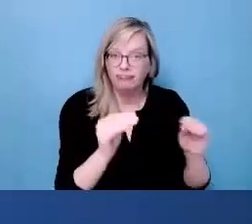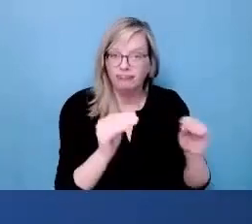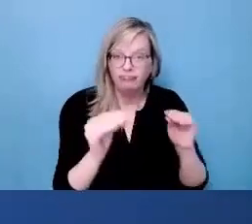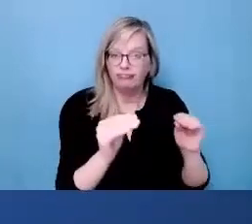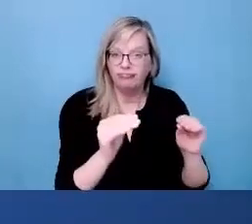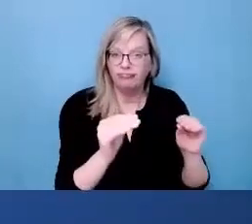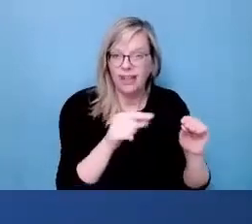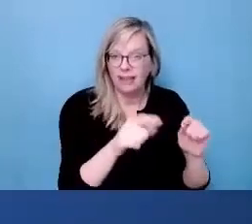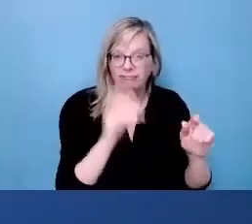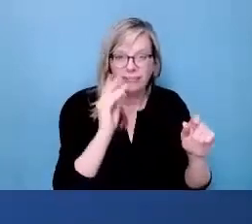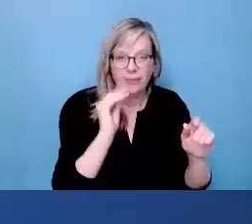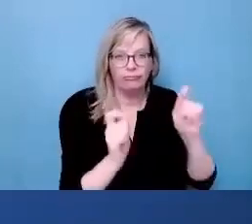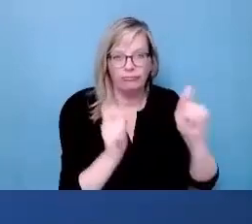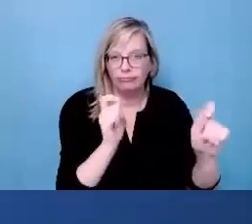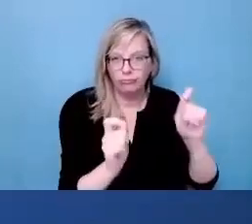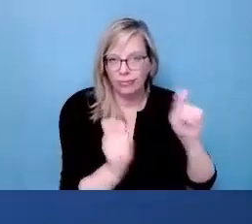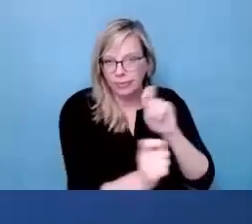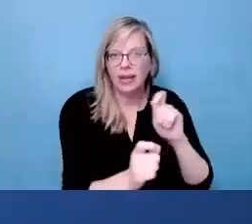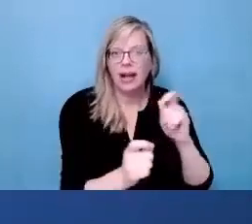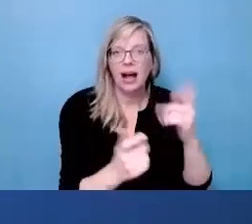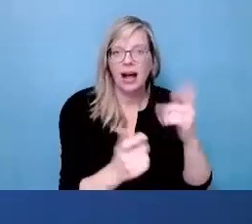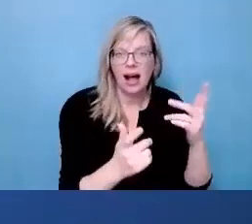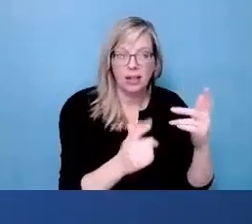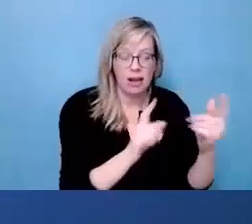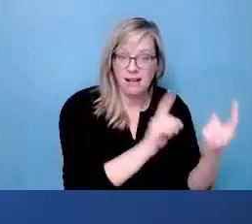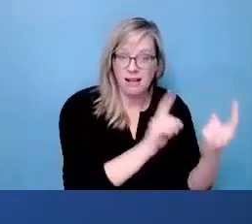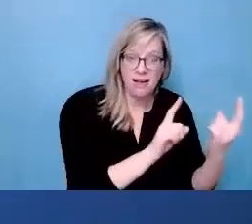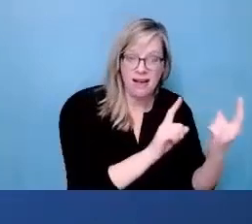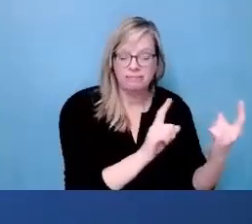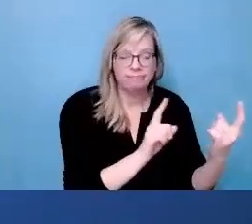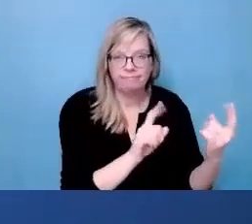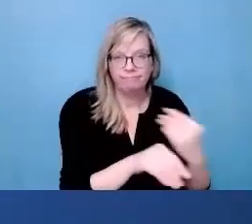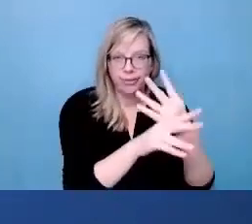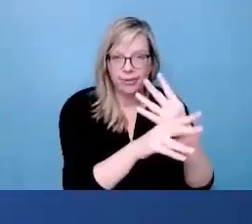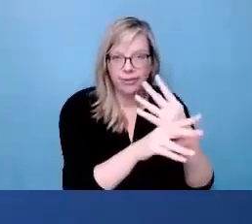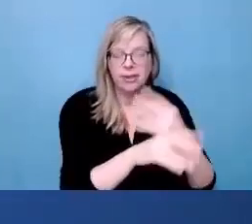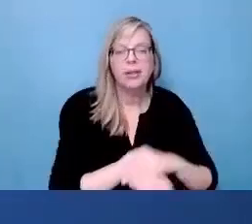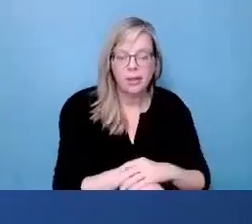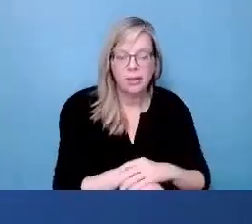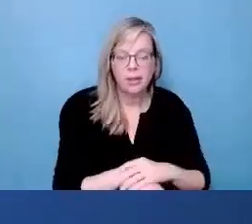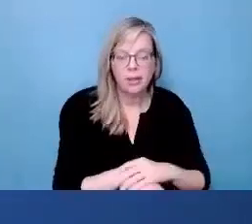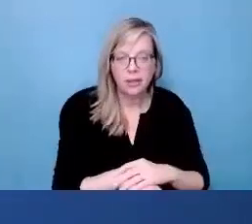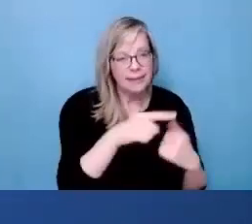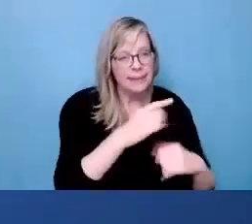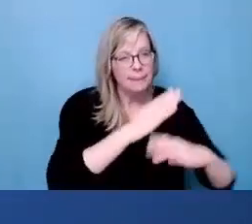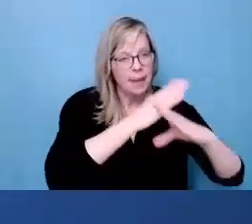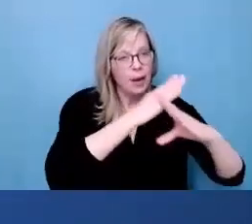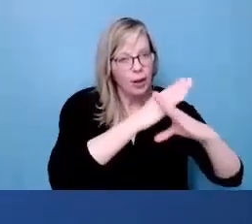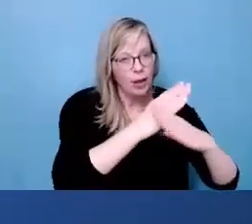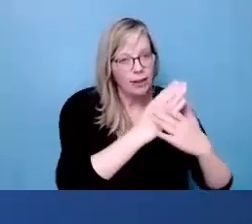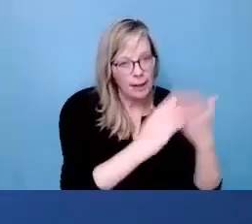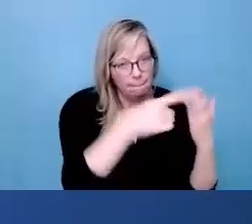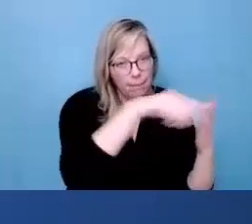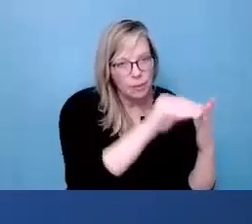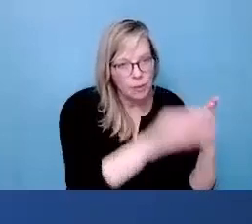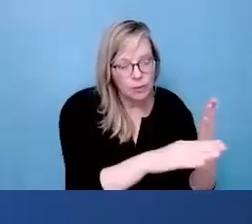of the online learning experiences, well, many of the learning experiences shifted to online. And so we know that there are